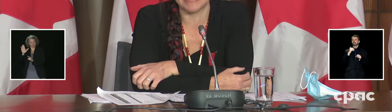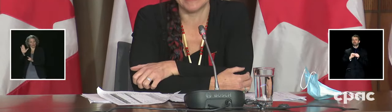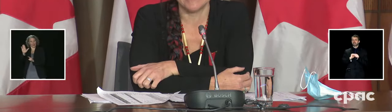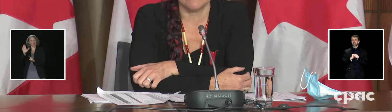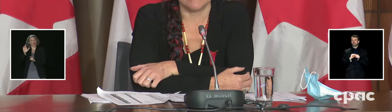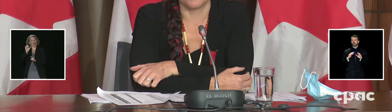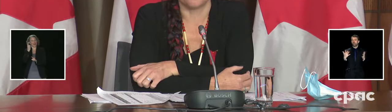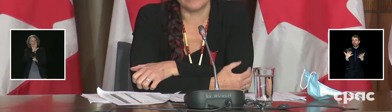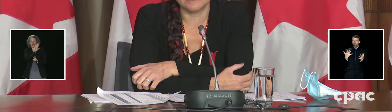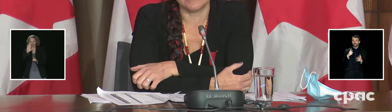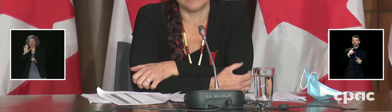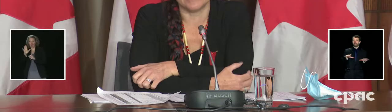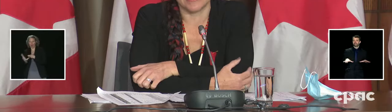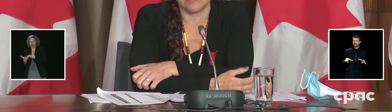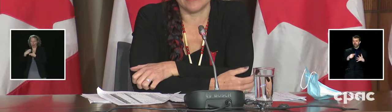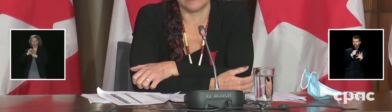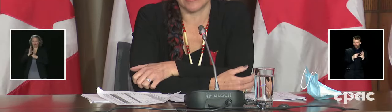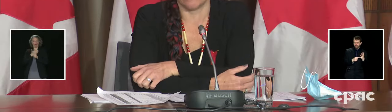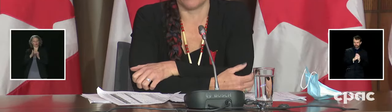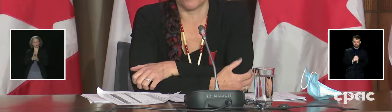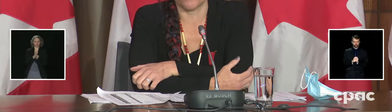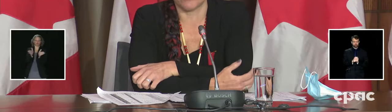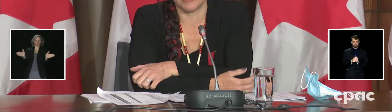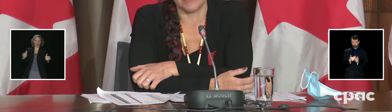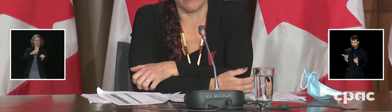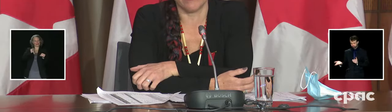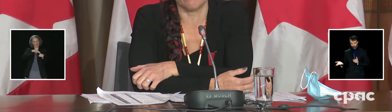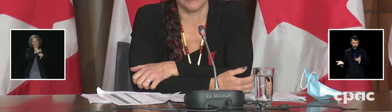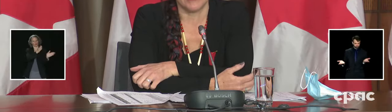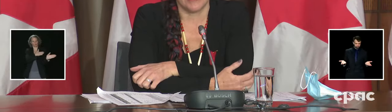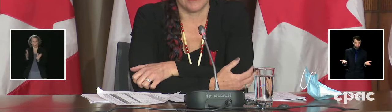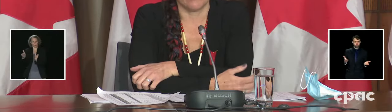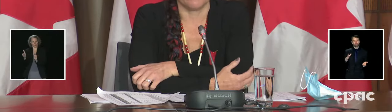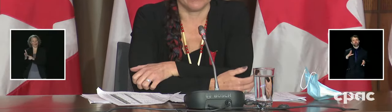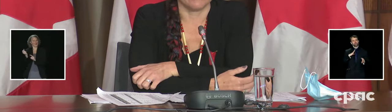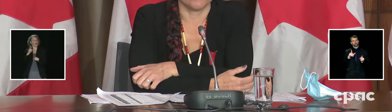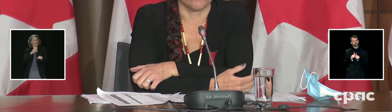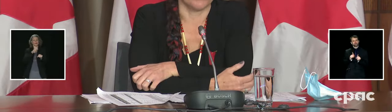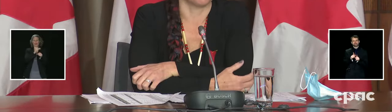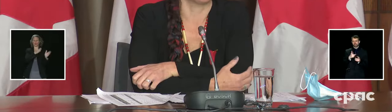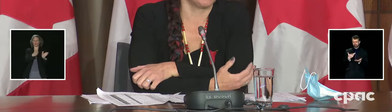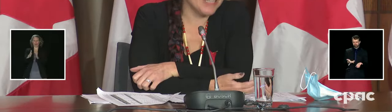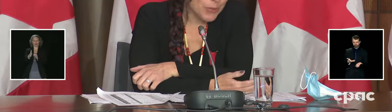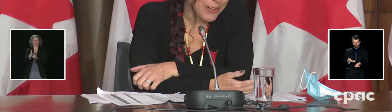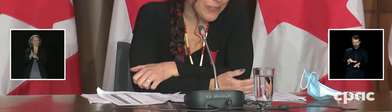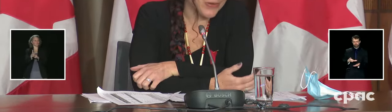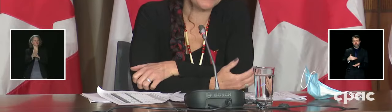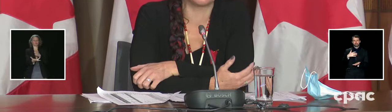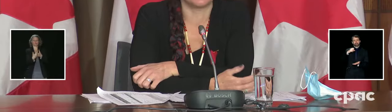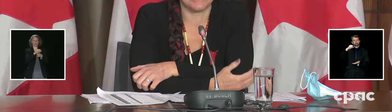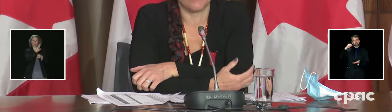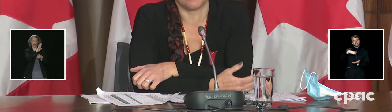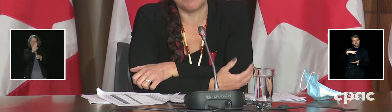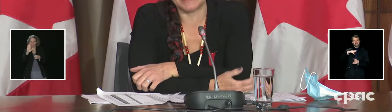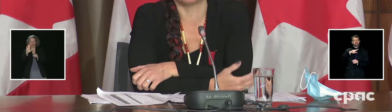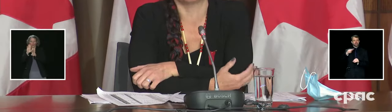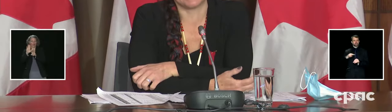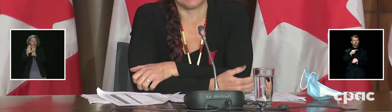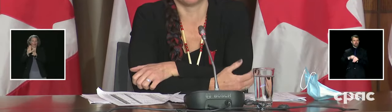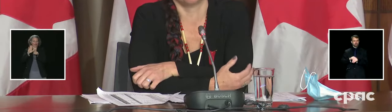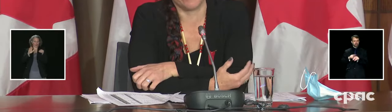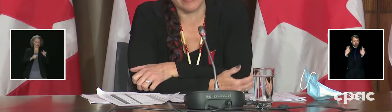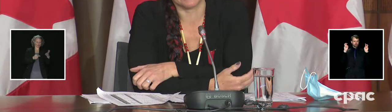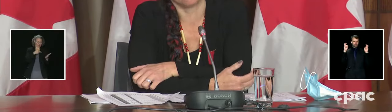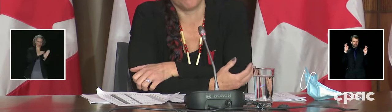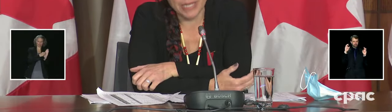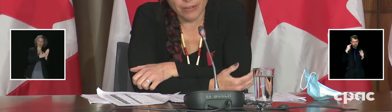plan that is really intended to tell the story of how things we were planning would unfold and now updated to